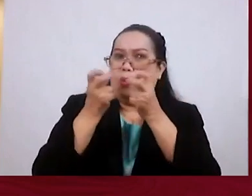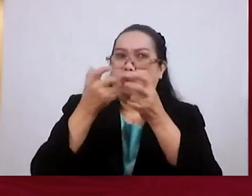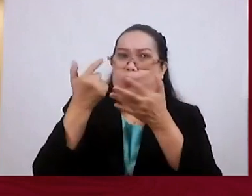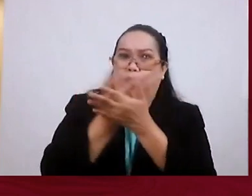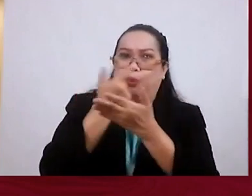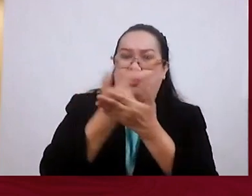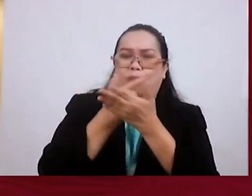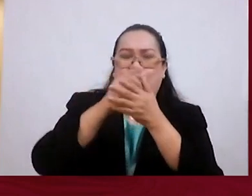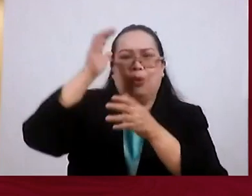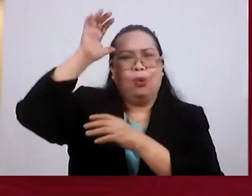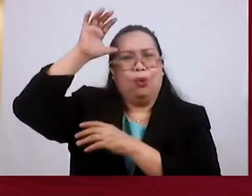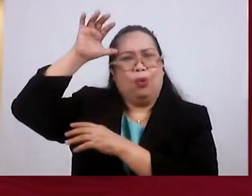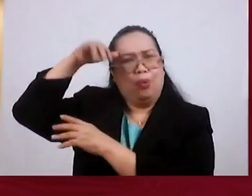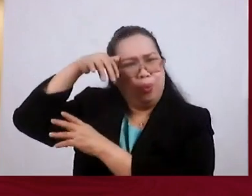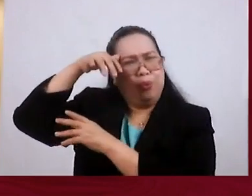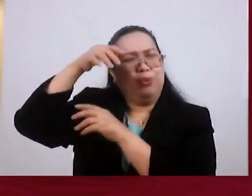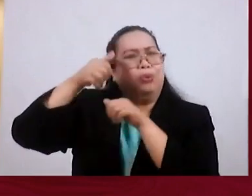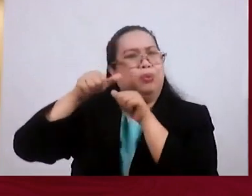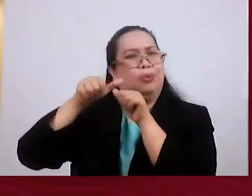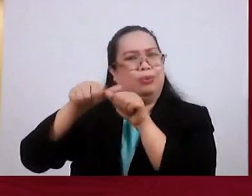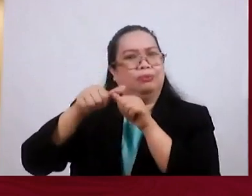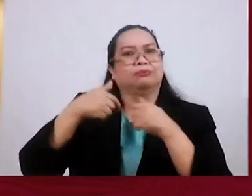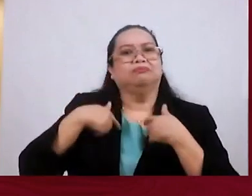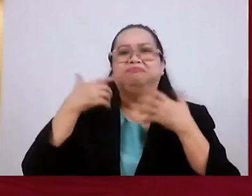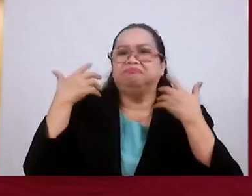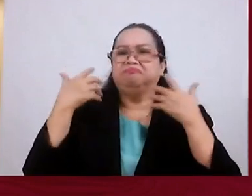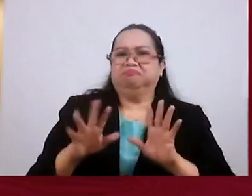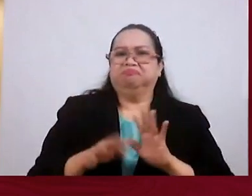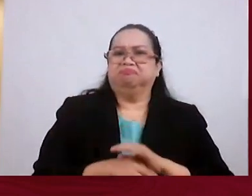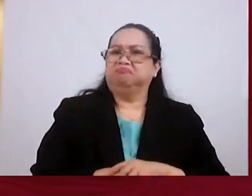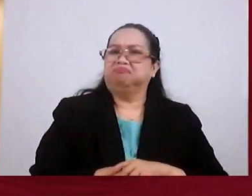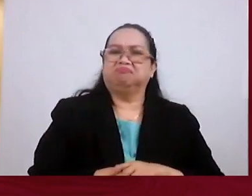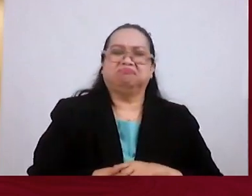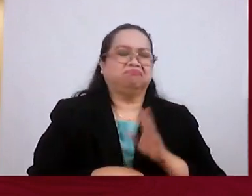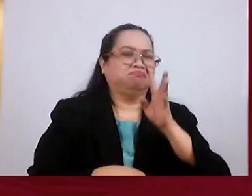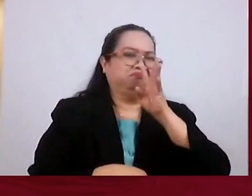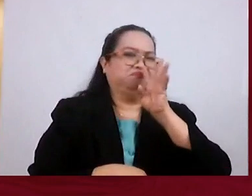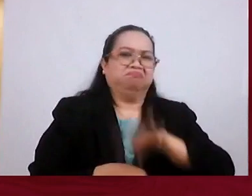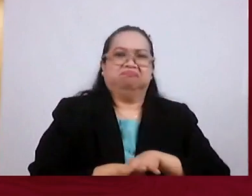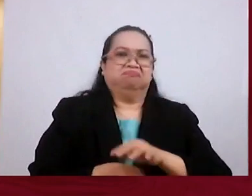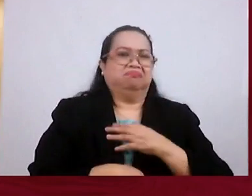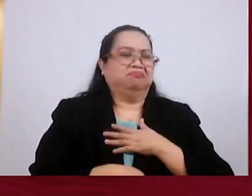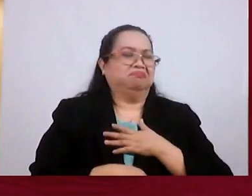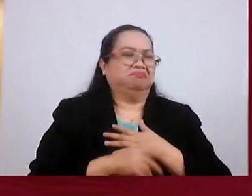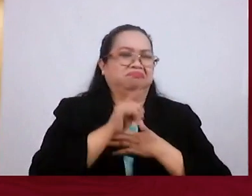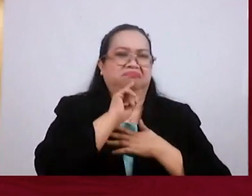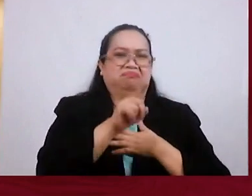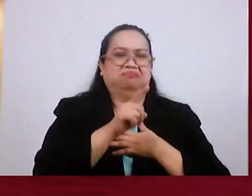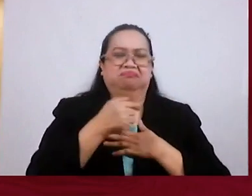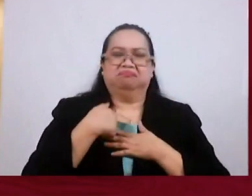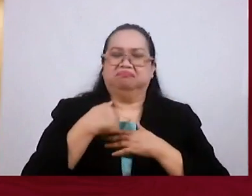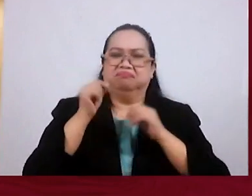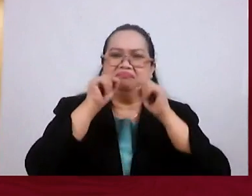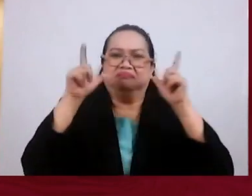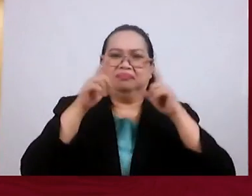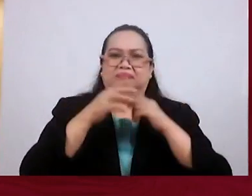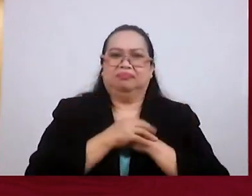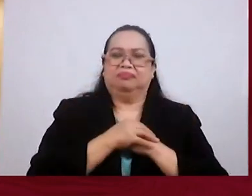will now say, I'm done. I'm through. I'm walking out.